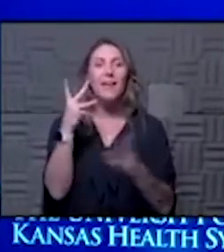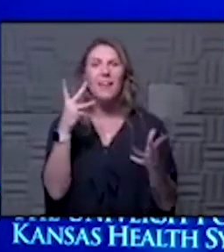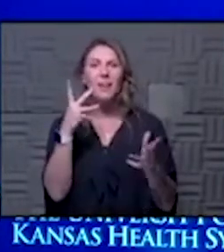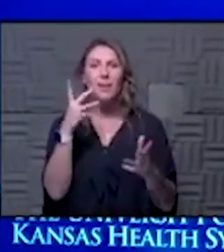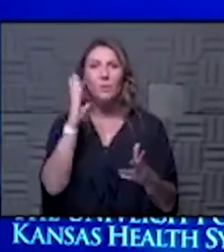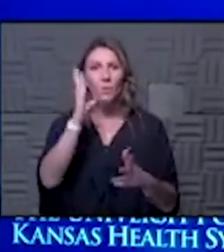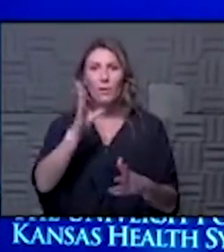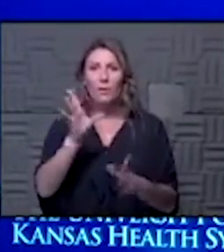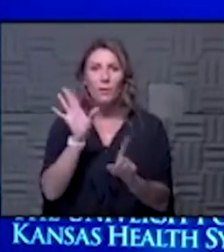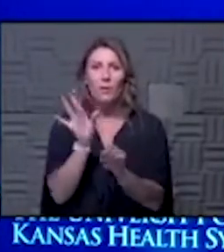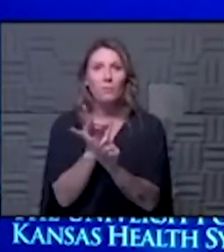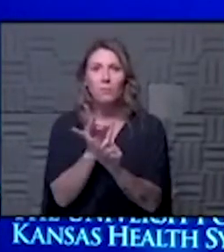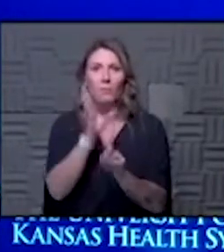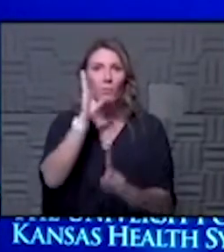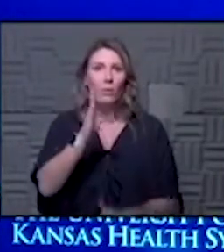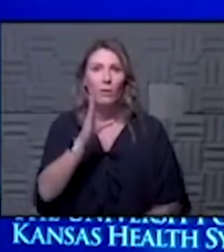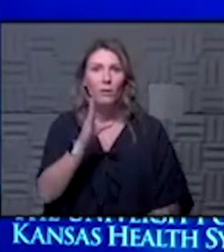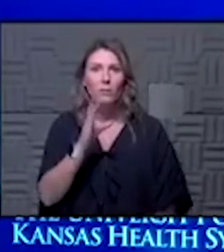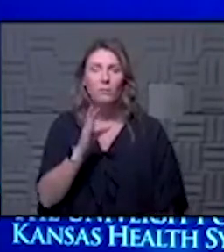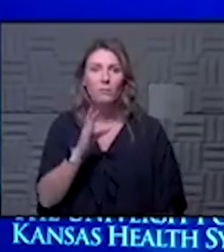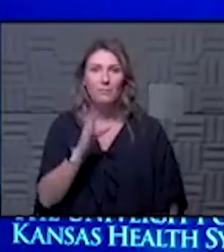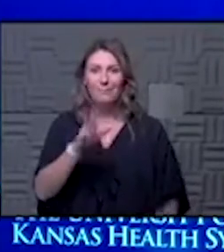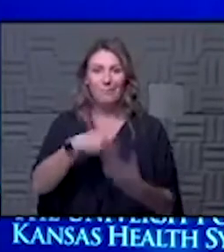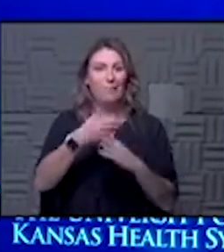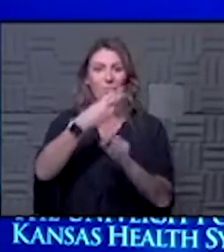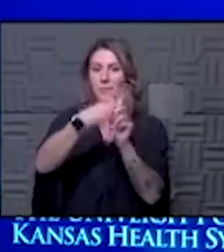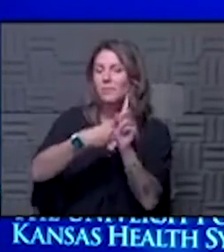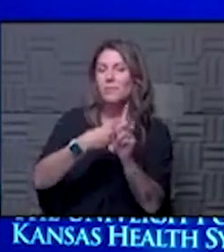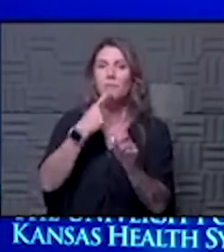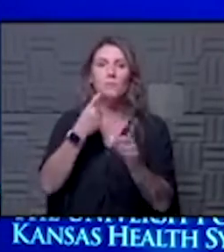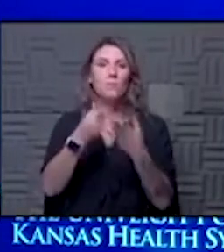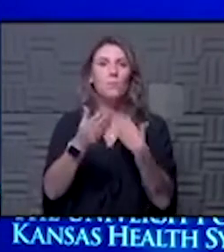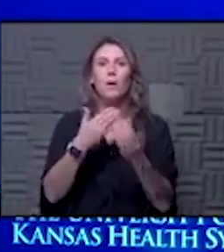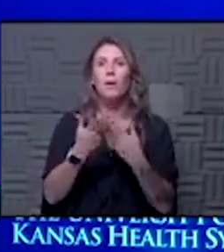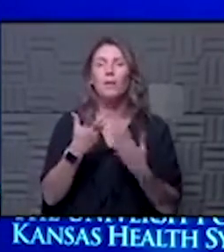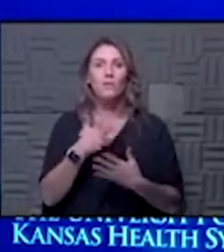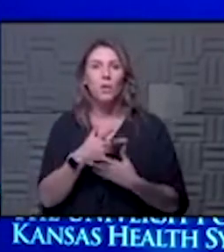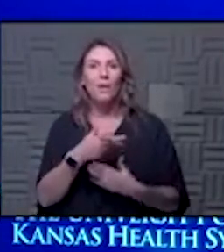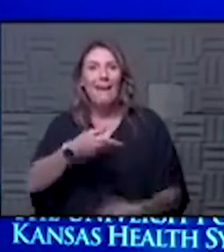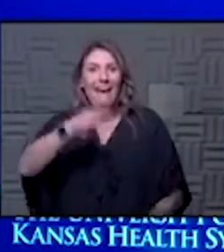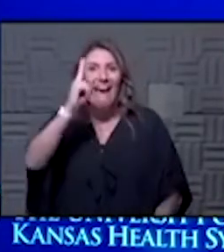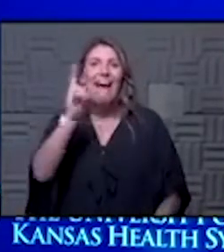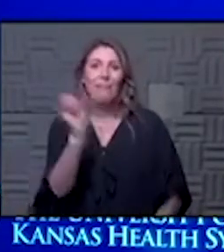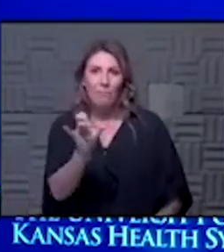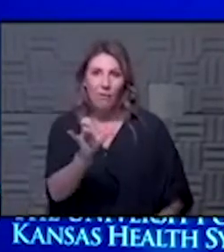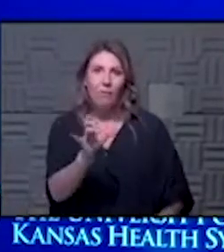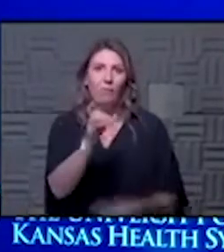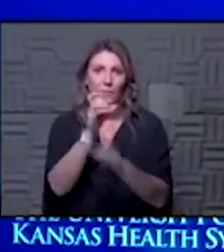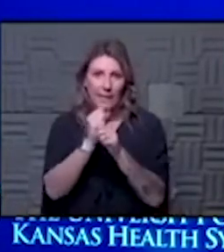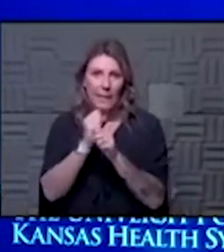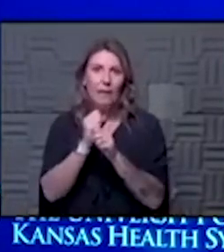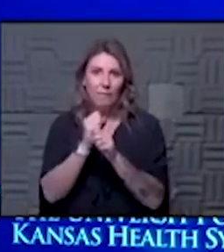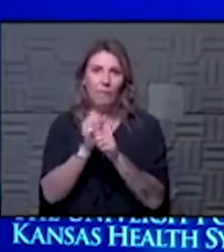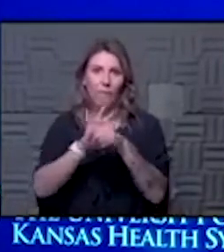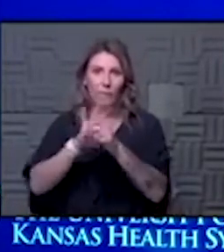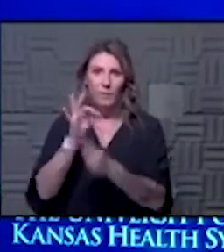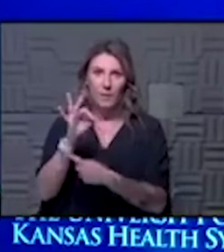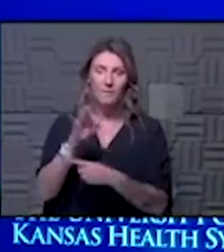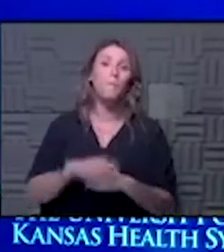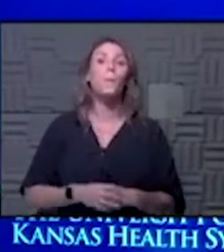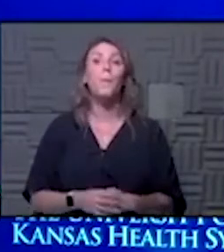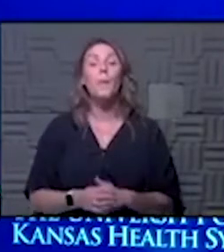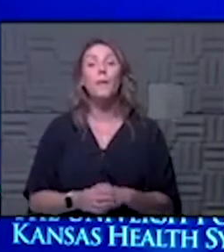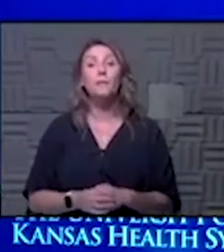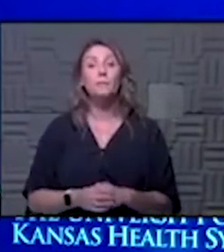you're gonna get it right at some point in the next statement in the six months the next six months the high you have a very high likelihood to get that disease the